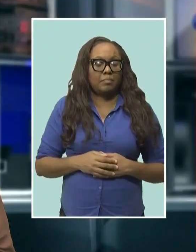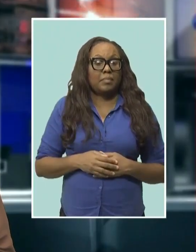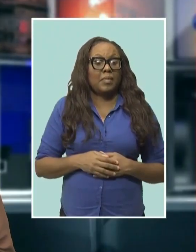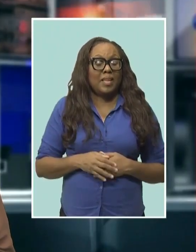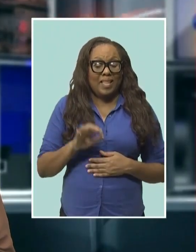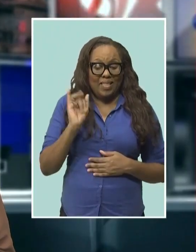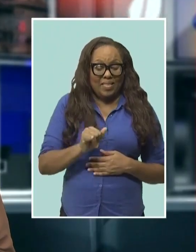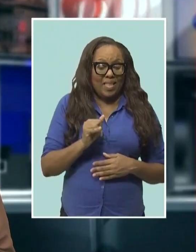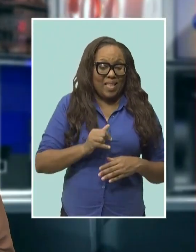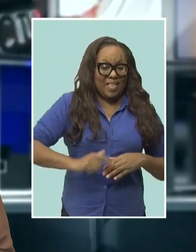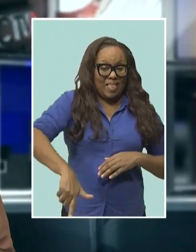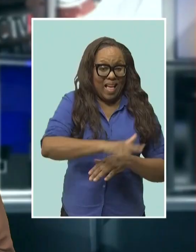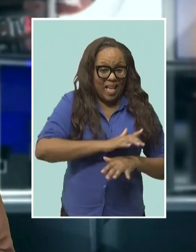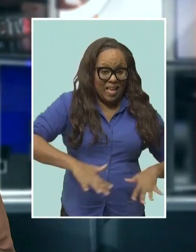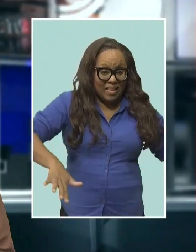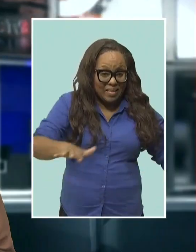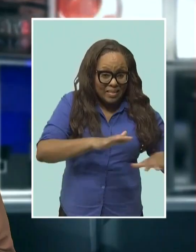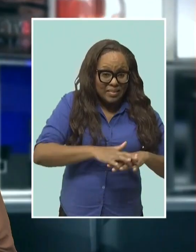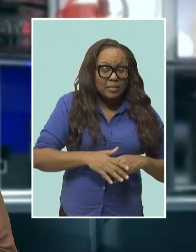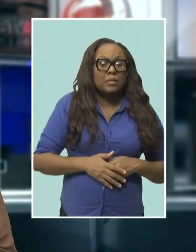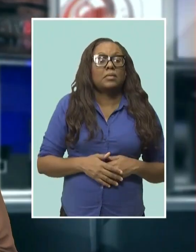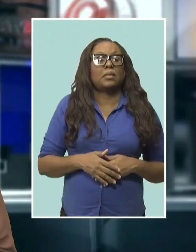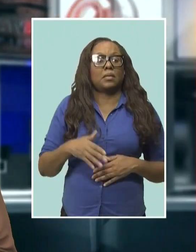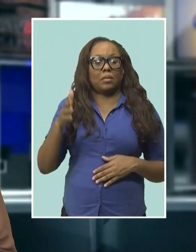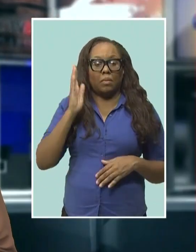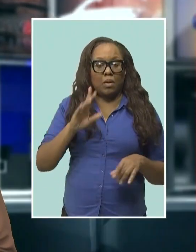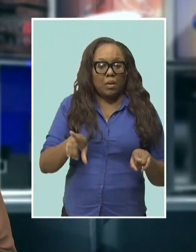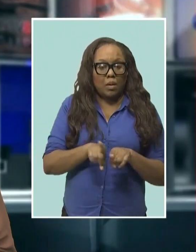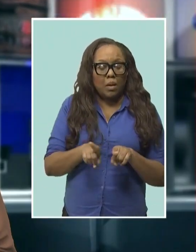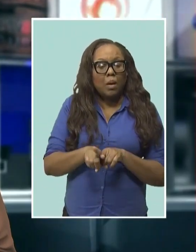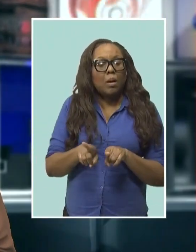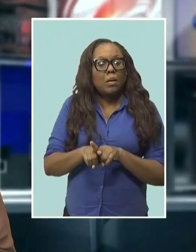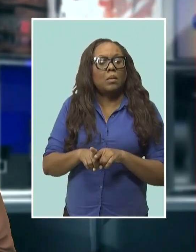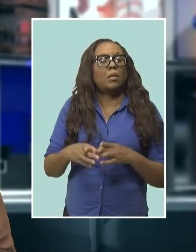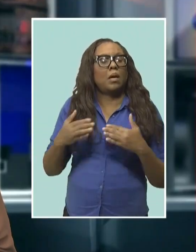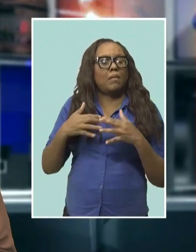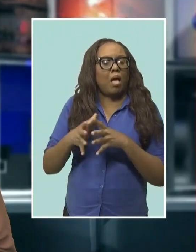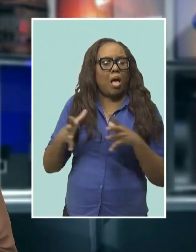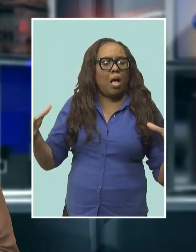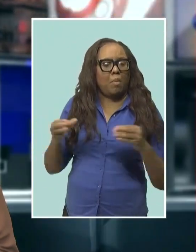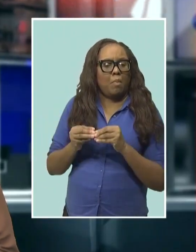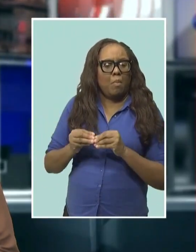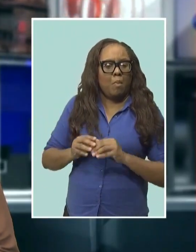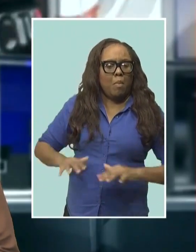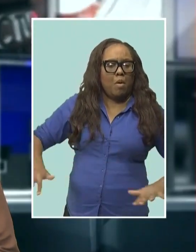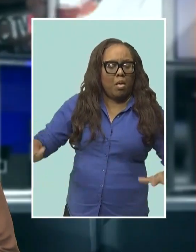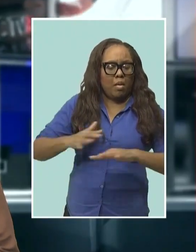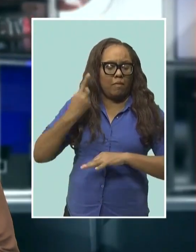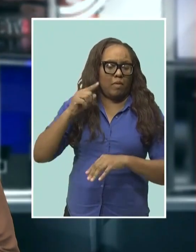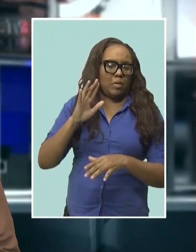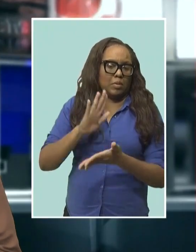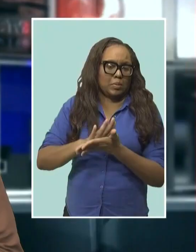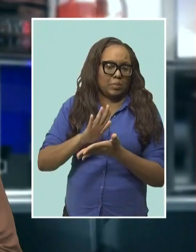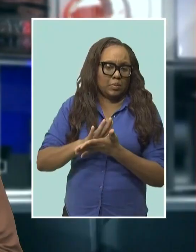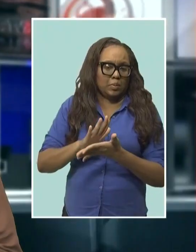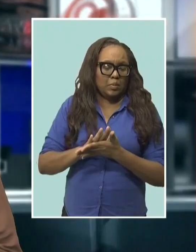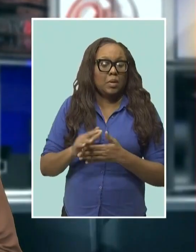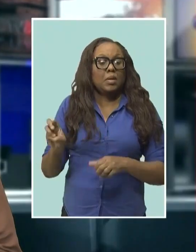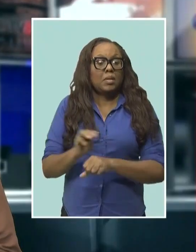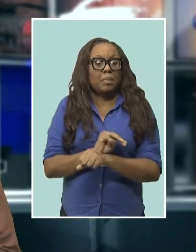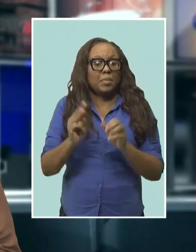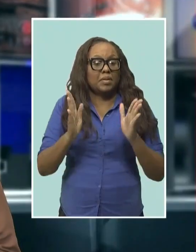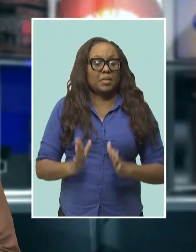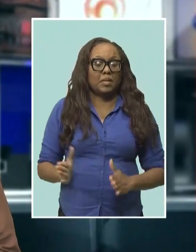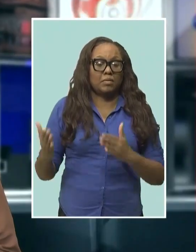parcel, some 74 acres, being sold by the Barbados Tourism Investment Incorporated to accommodate the school. Minister